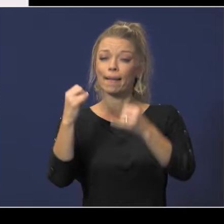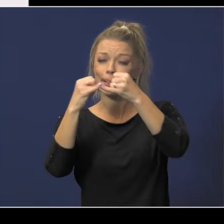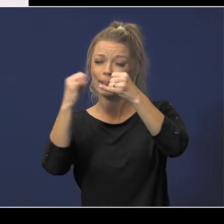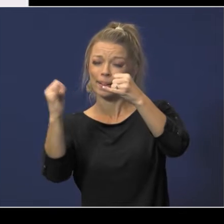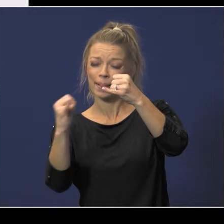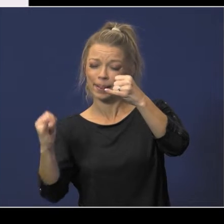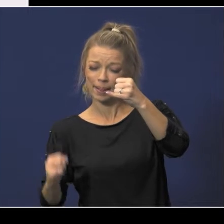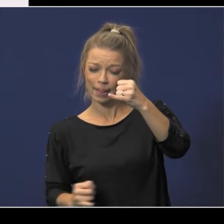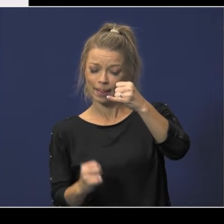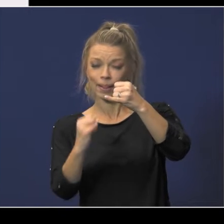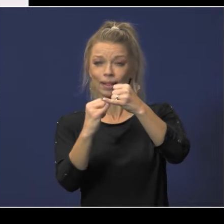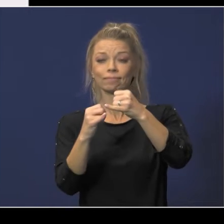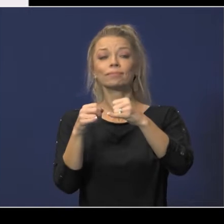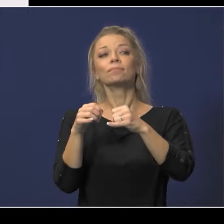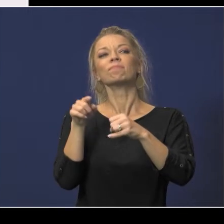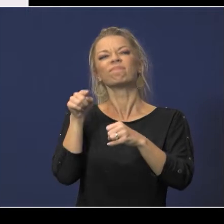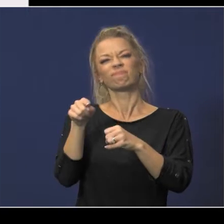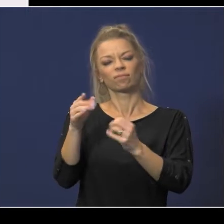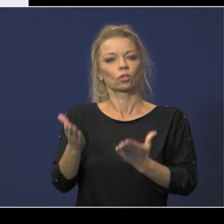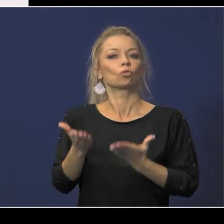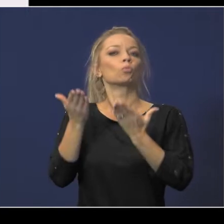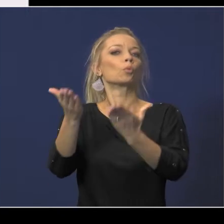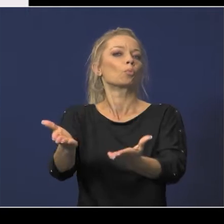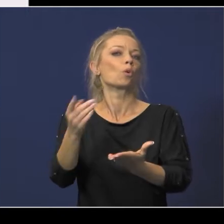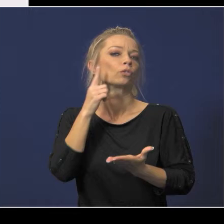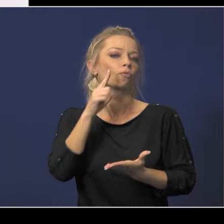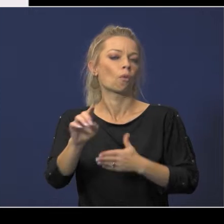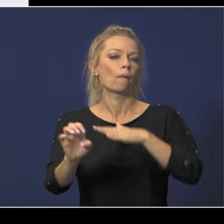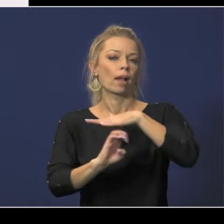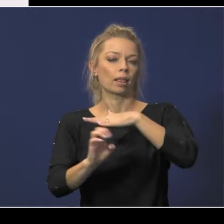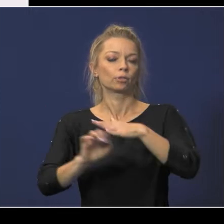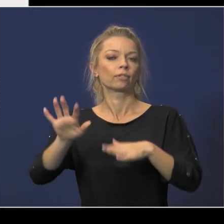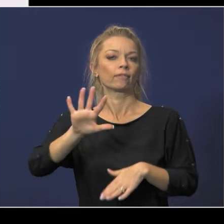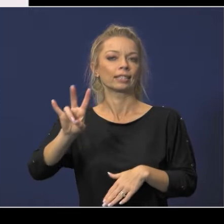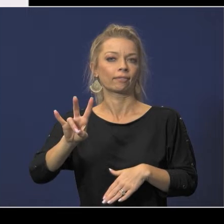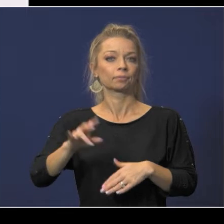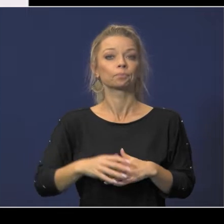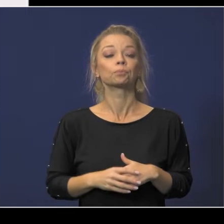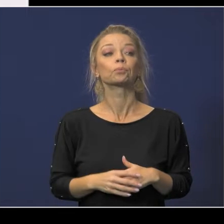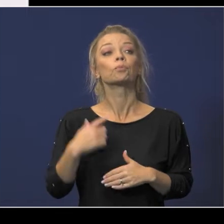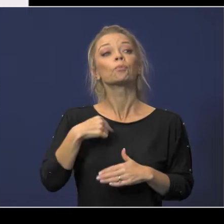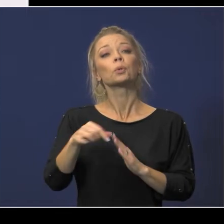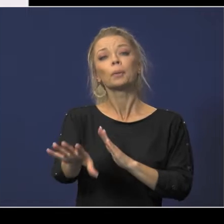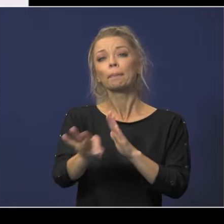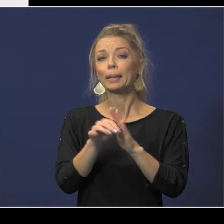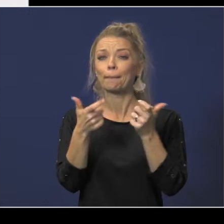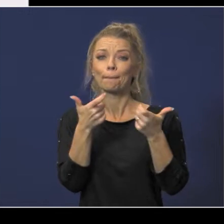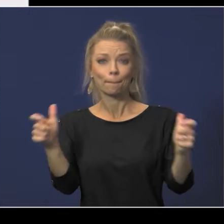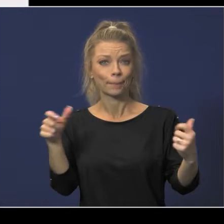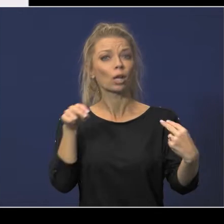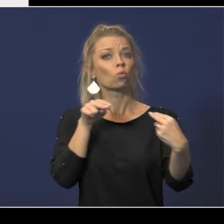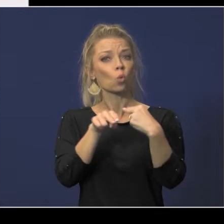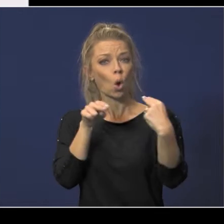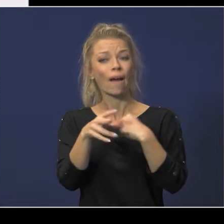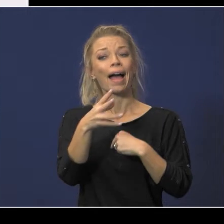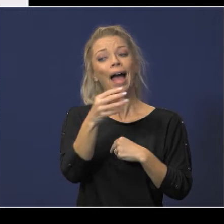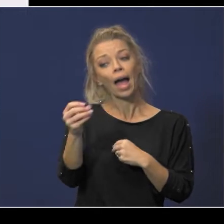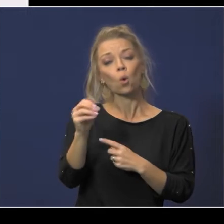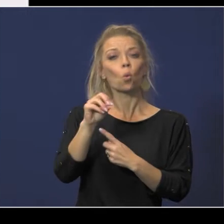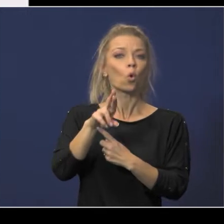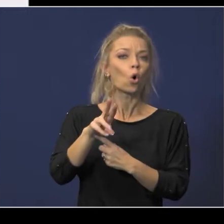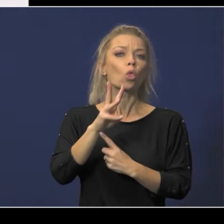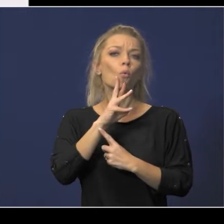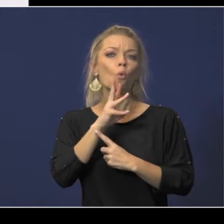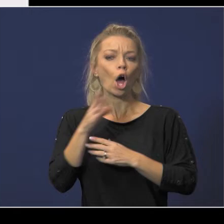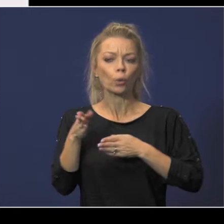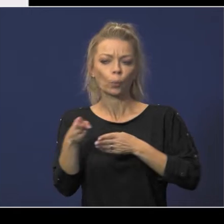the wells attendance boundary zone is the proposed line for elementary 57 we chose major roads and or waterways to form